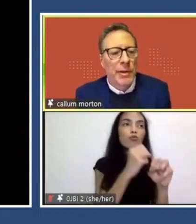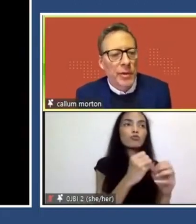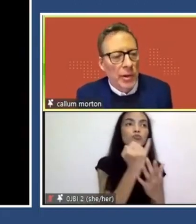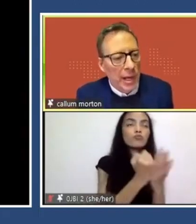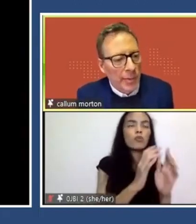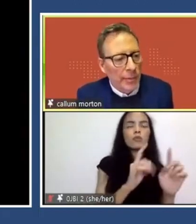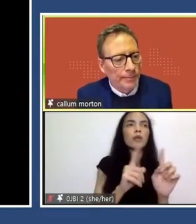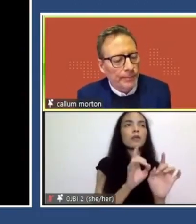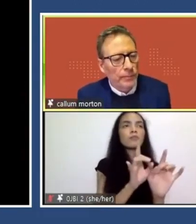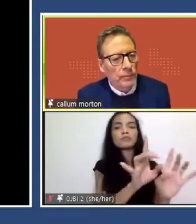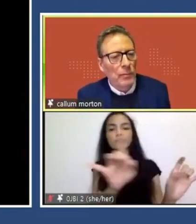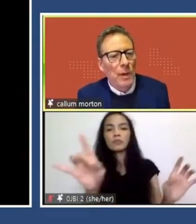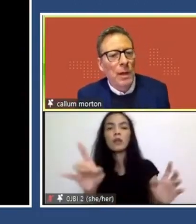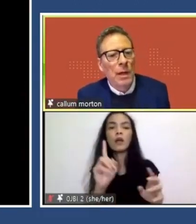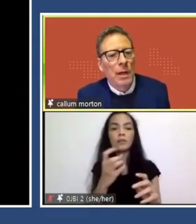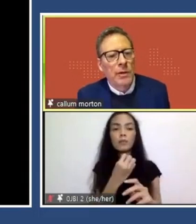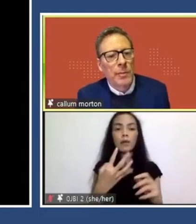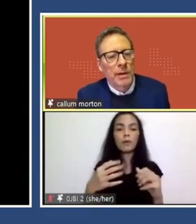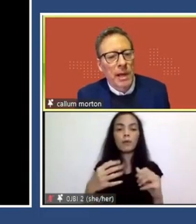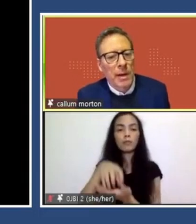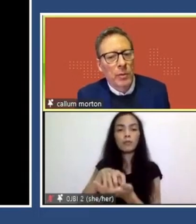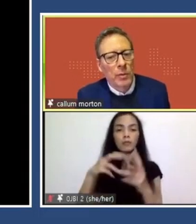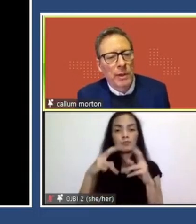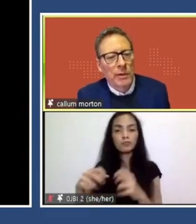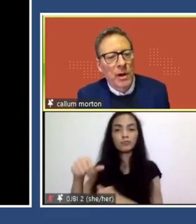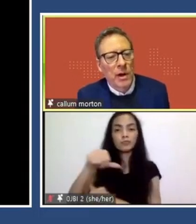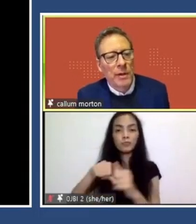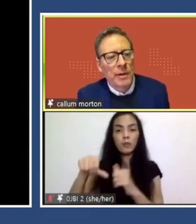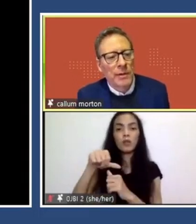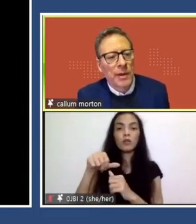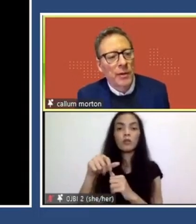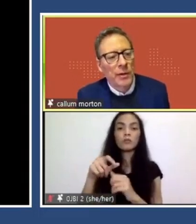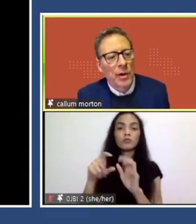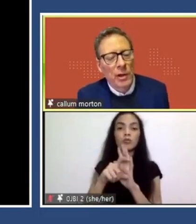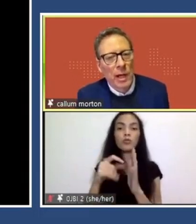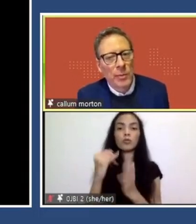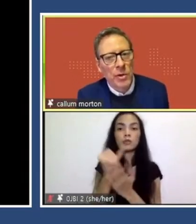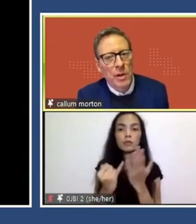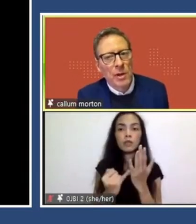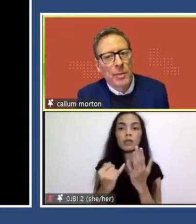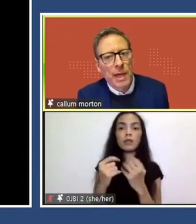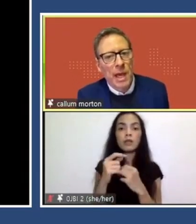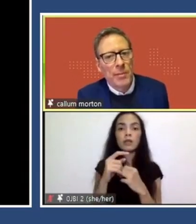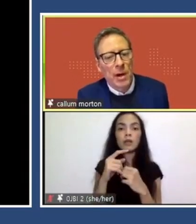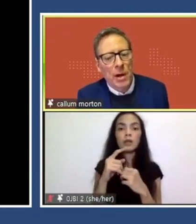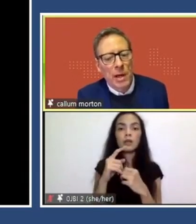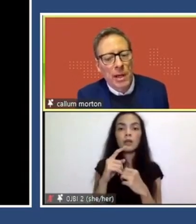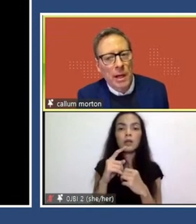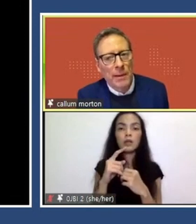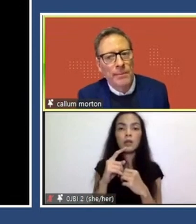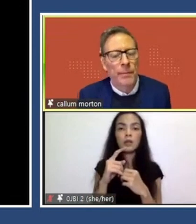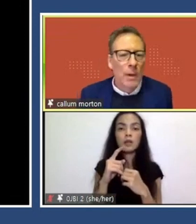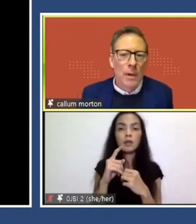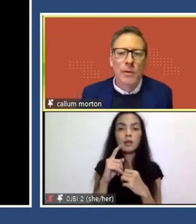Some of the research labs, just by example, in design, there is the Health CoLab, which began